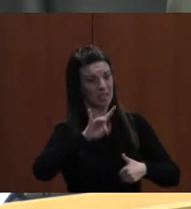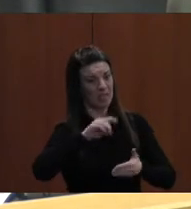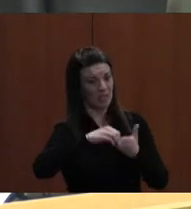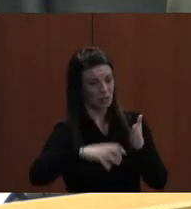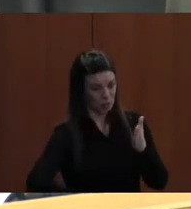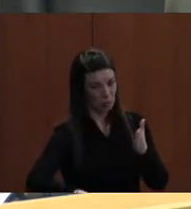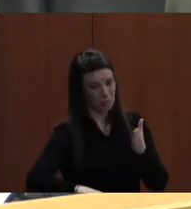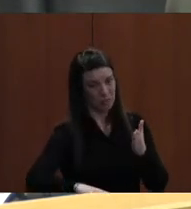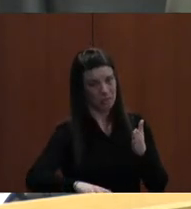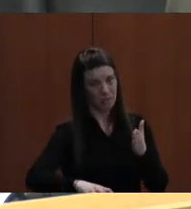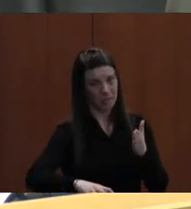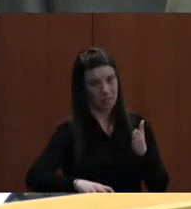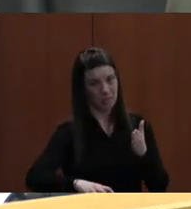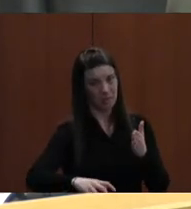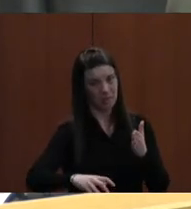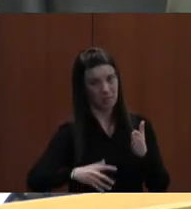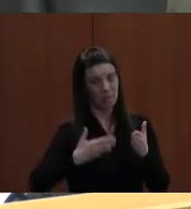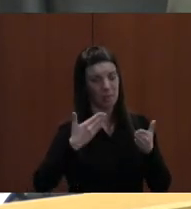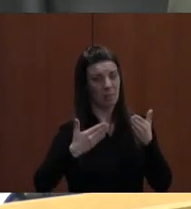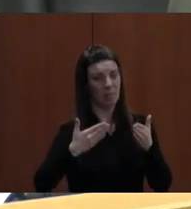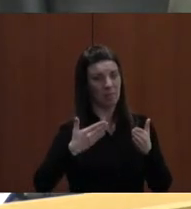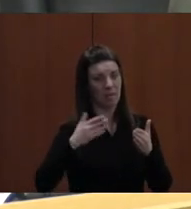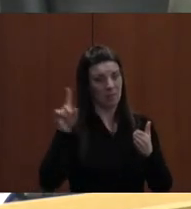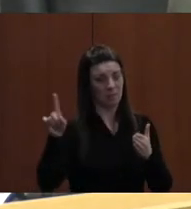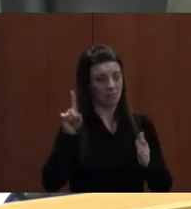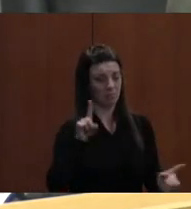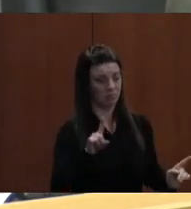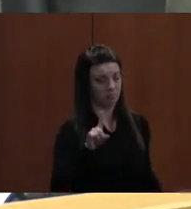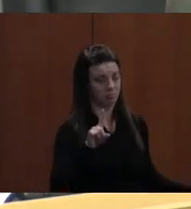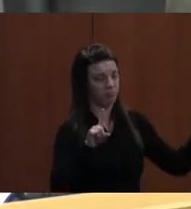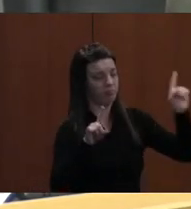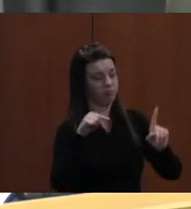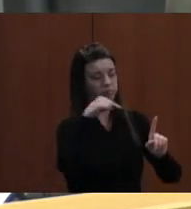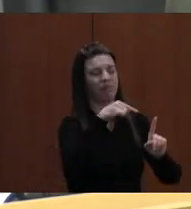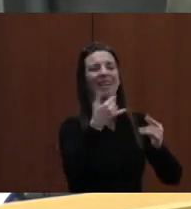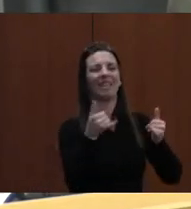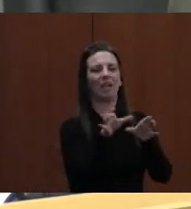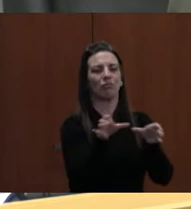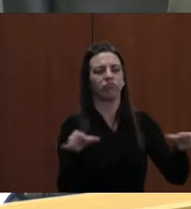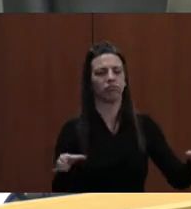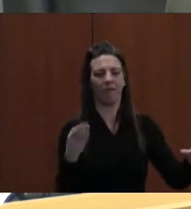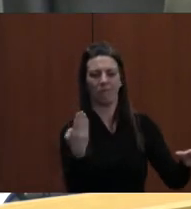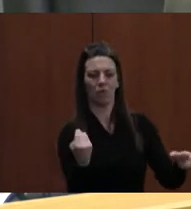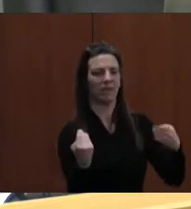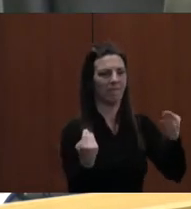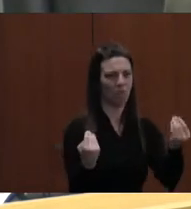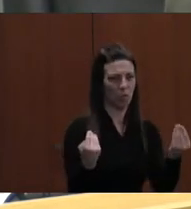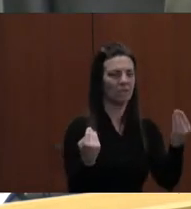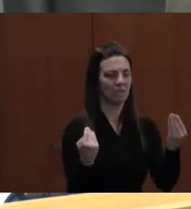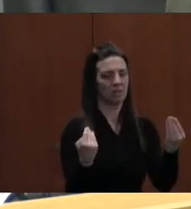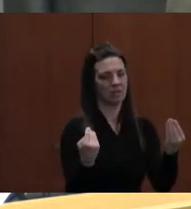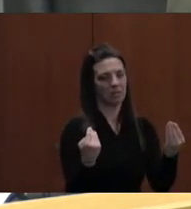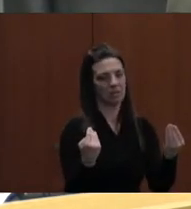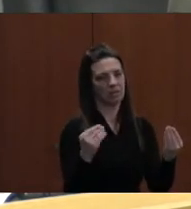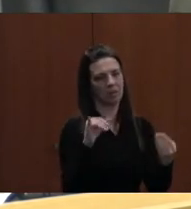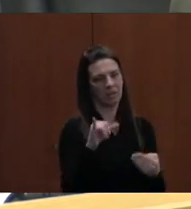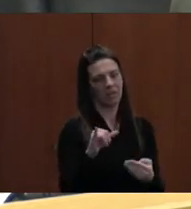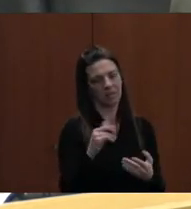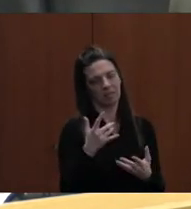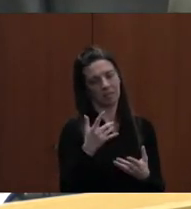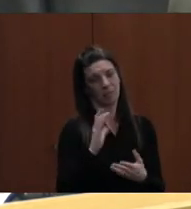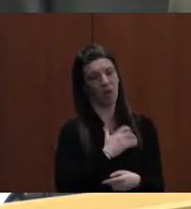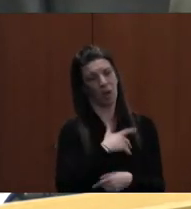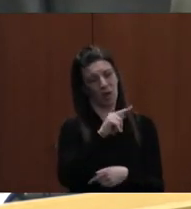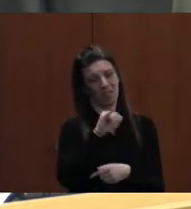There's two rounds. goes to 14 and 14. You know, that's better than a lot of our Title I's, far better than a lot of our Title I schools. It just makes it challenging